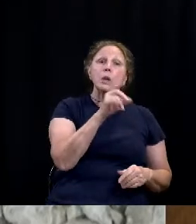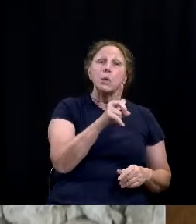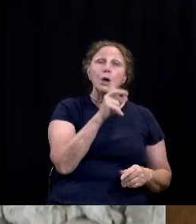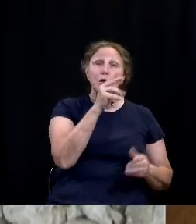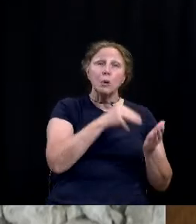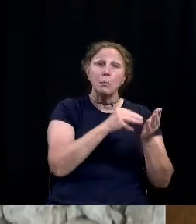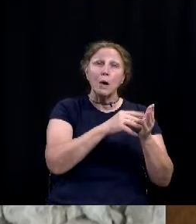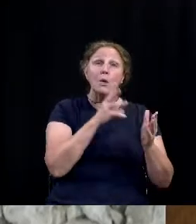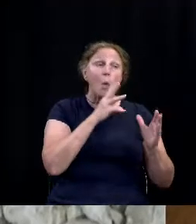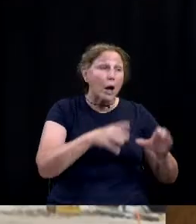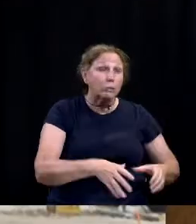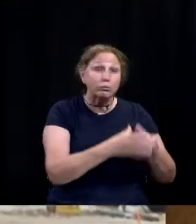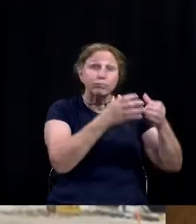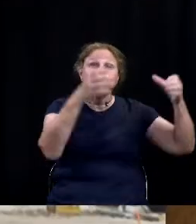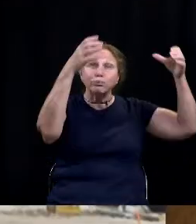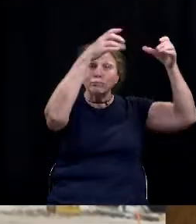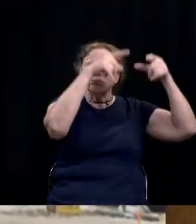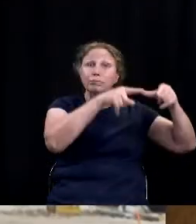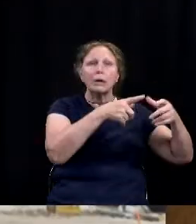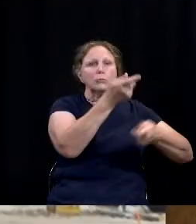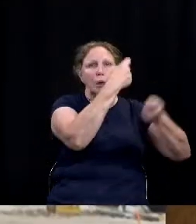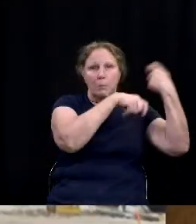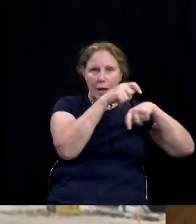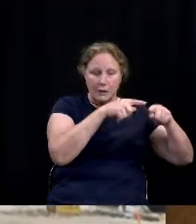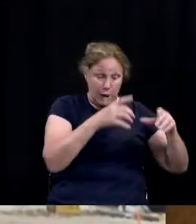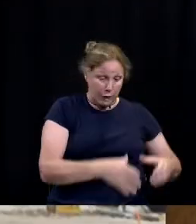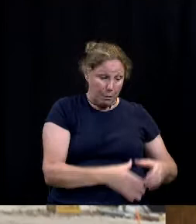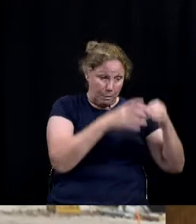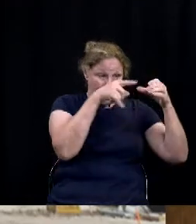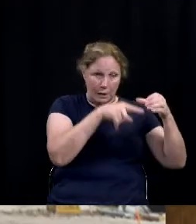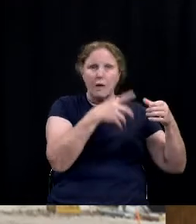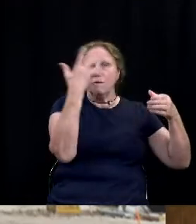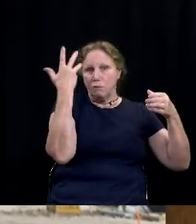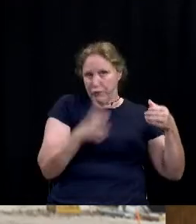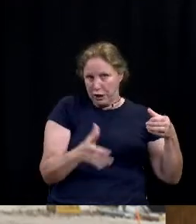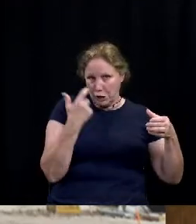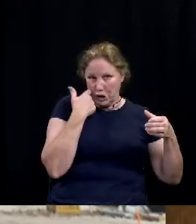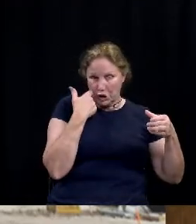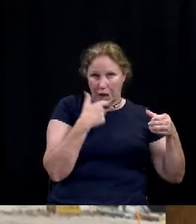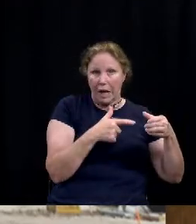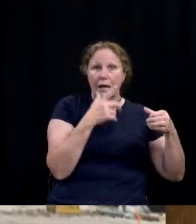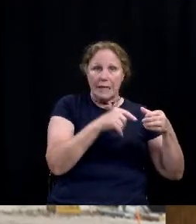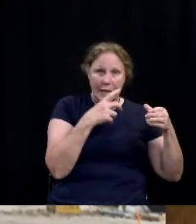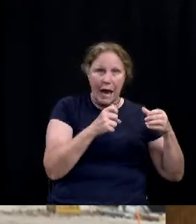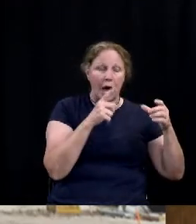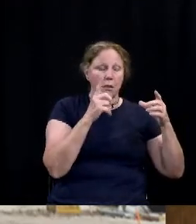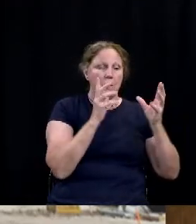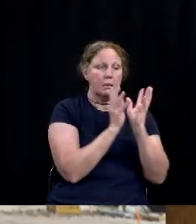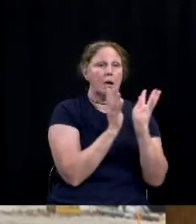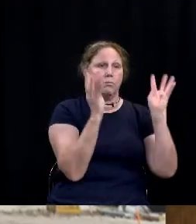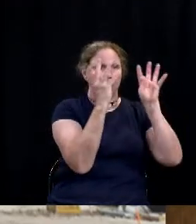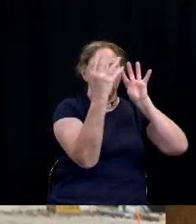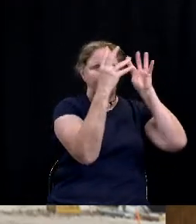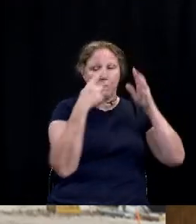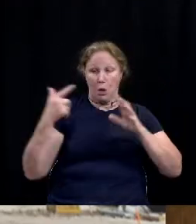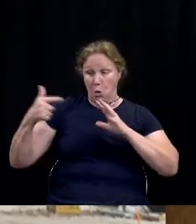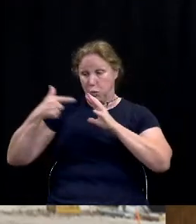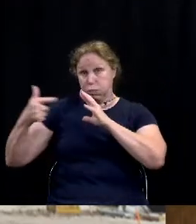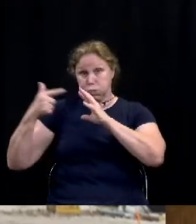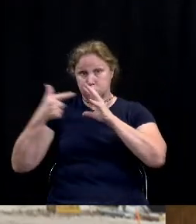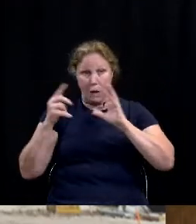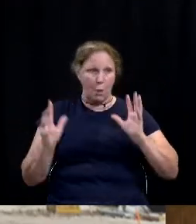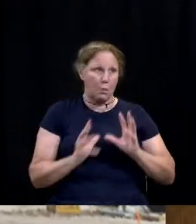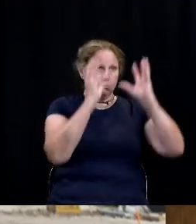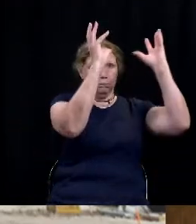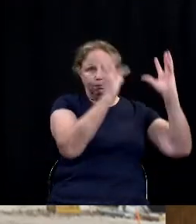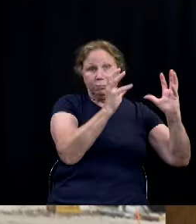water tower is on schedule. The pedestal of the new tower is complete. Crews are now welding the tank together and soon it will be razed into